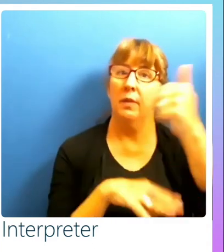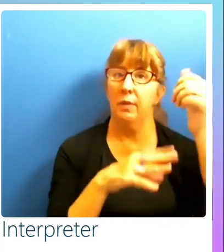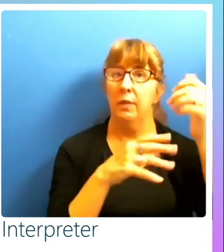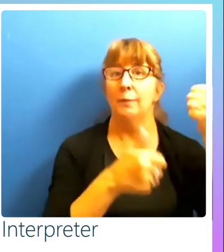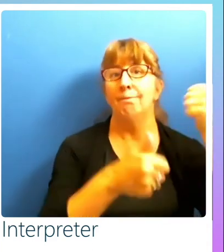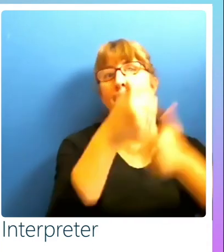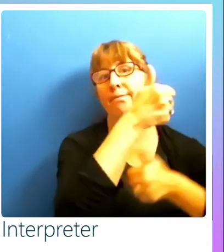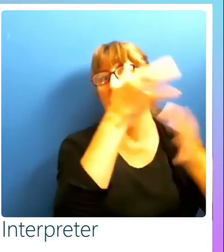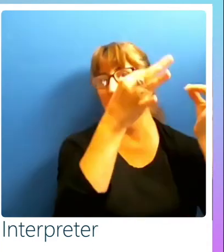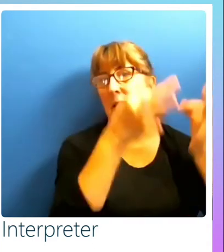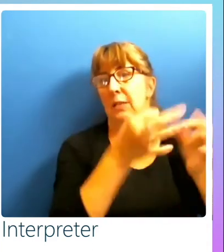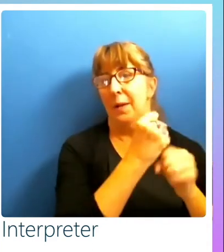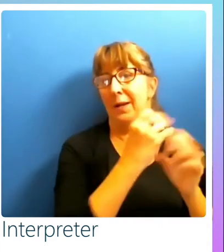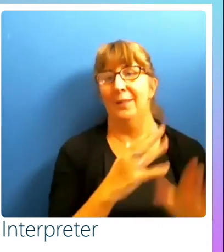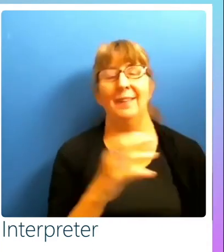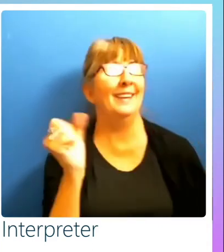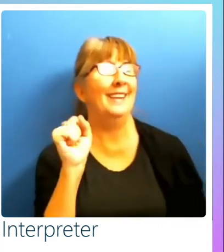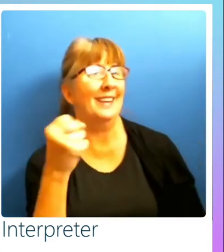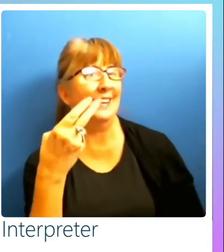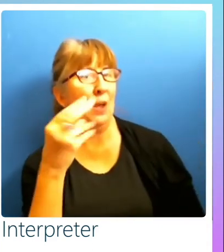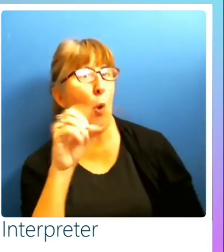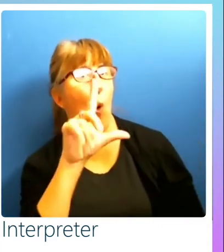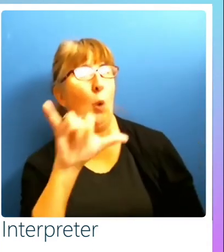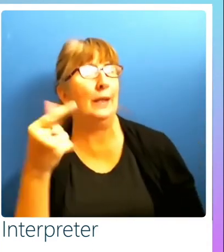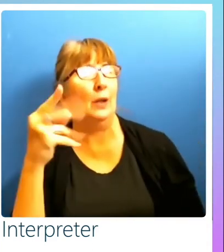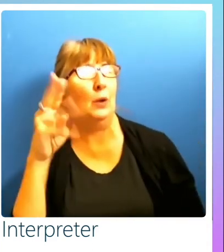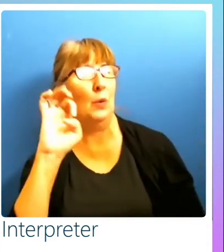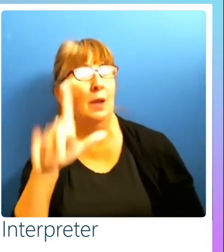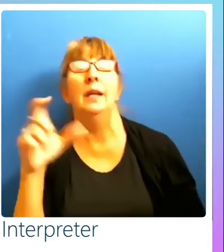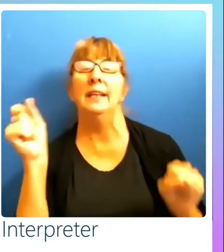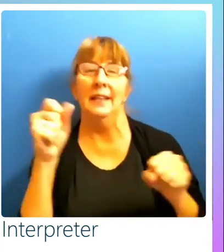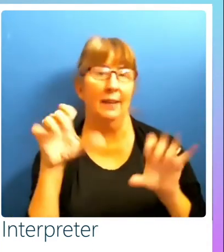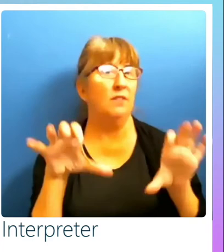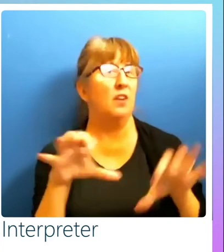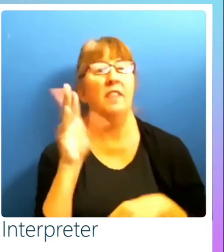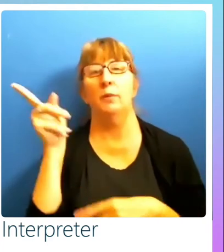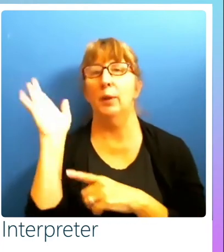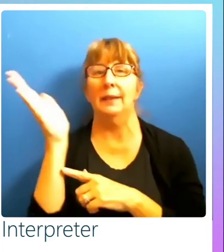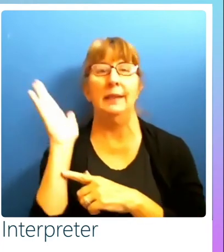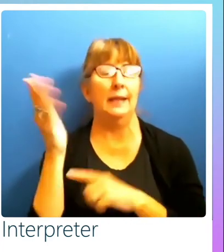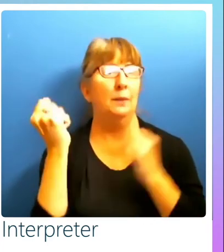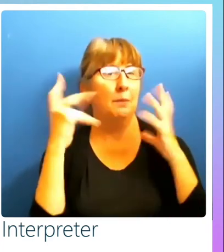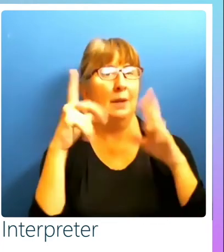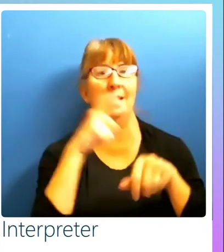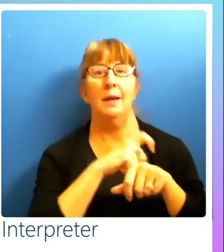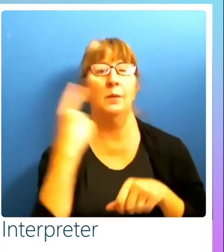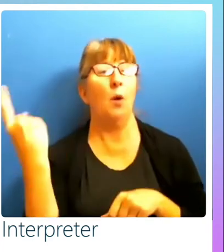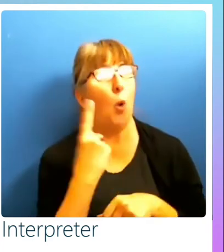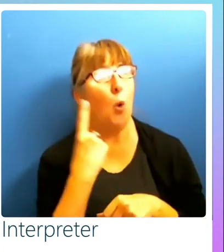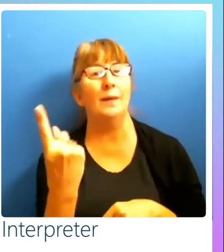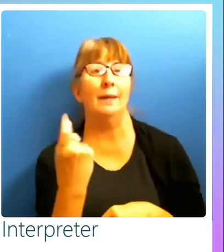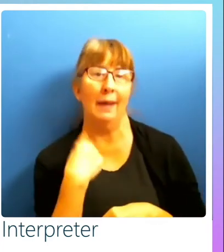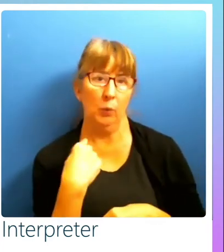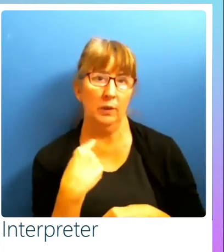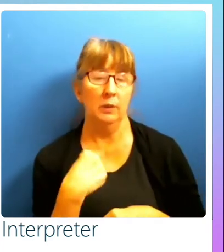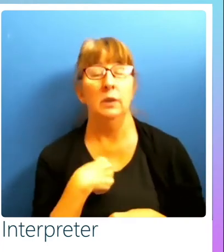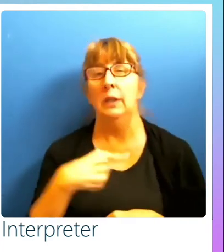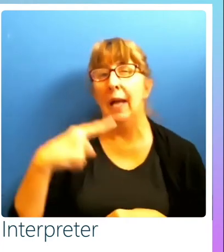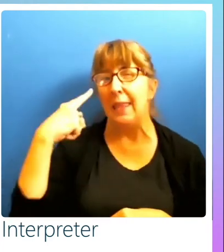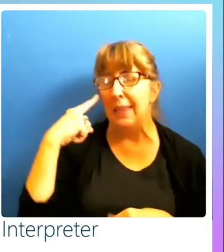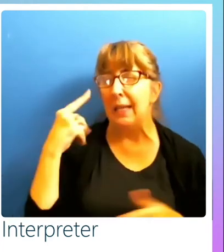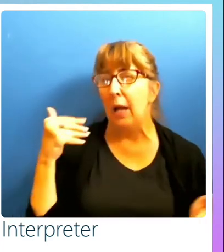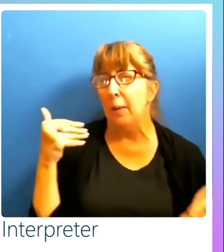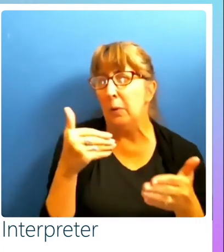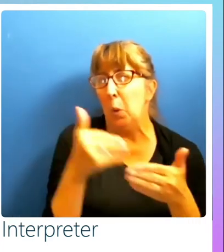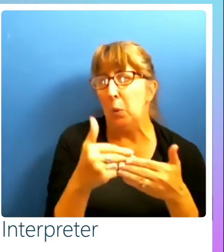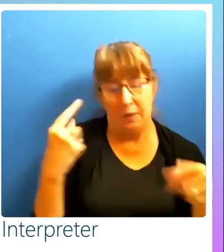Yes, the holy grail question. I've given this presentation or parts of it several times, and I always get that question. And I'll say that I think I'm closer